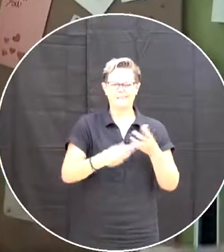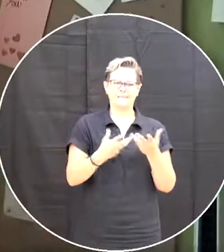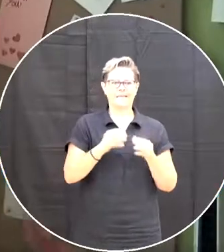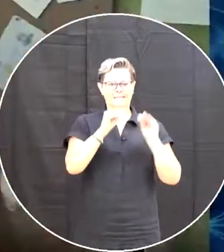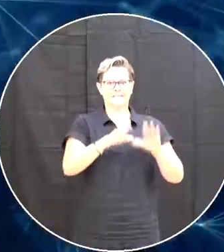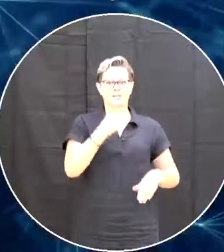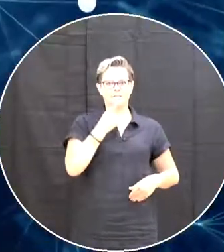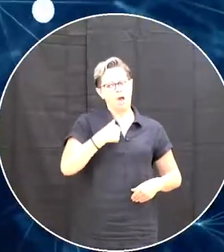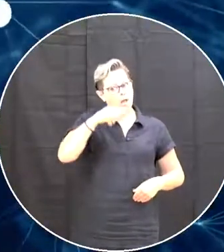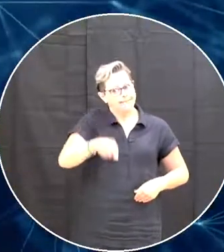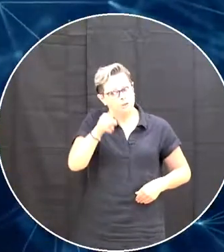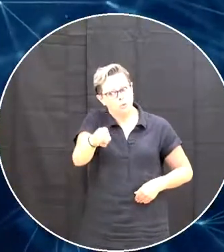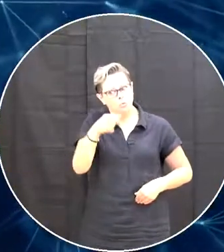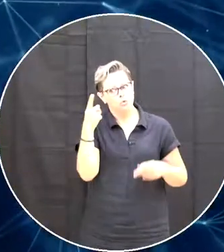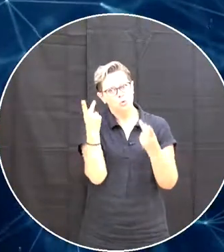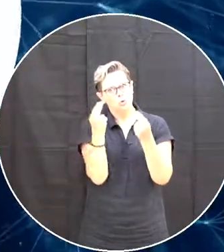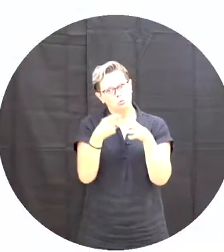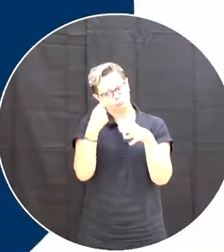need you to do this